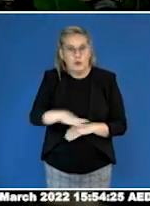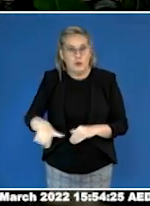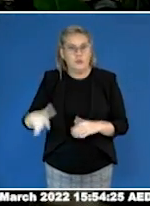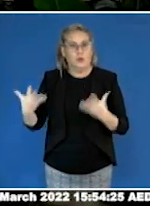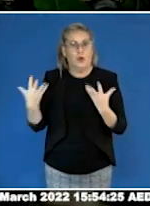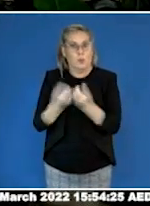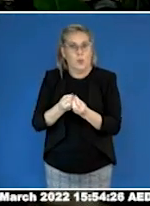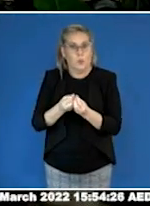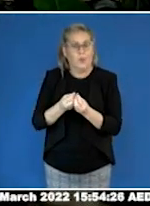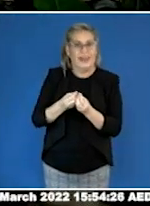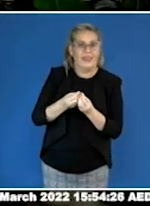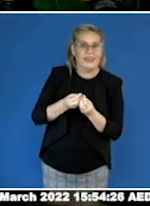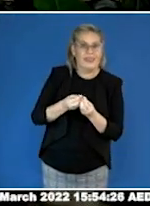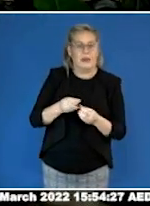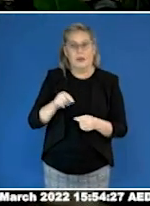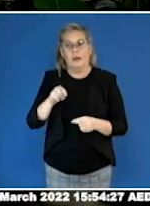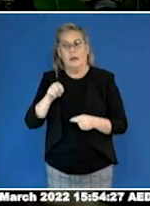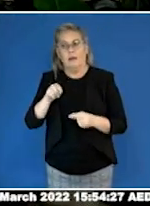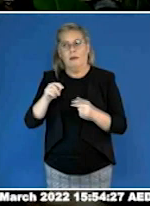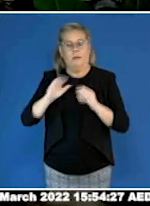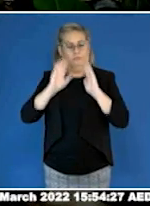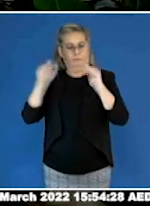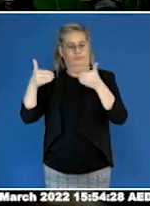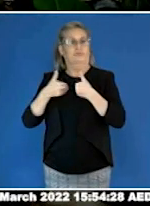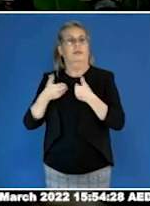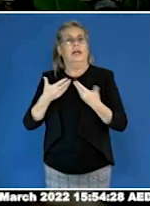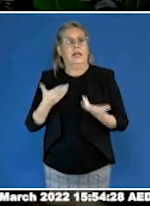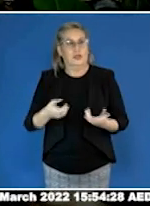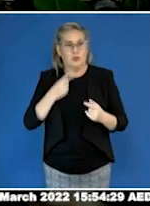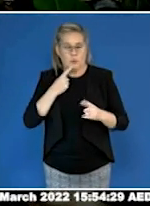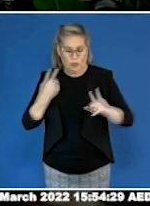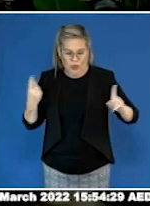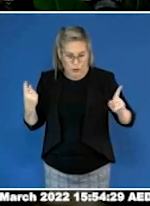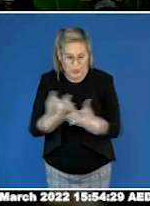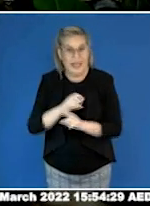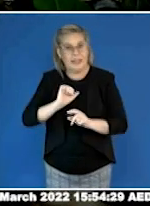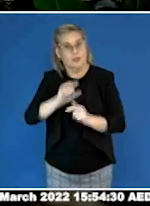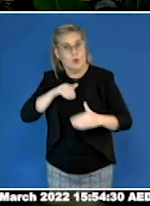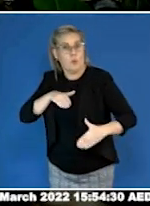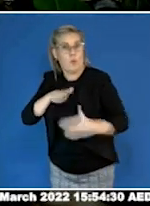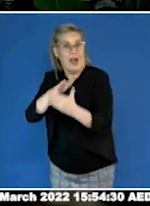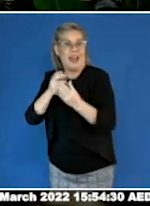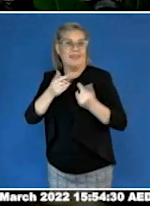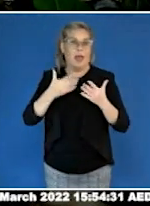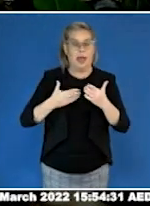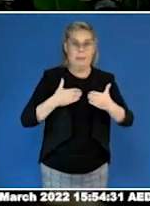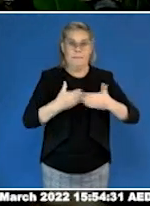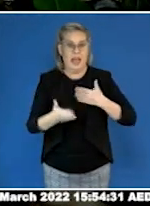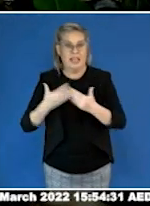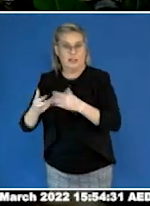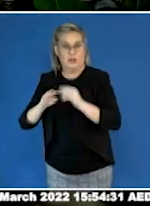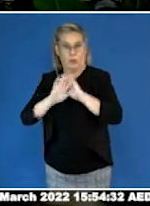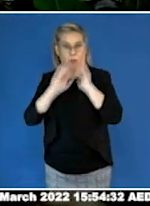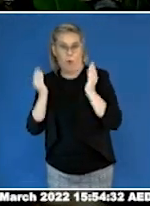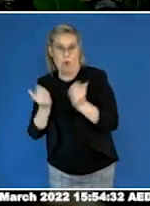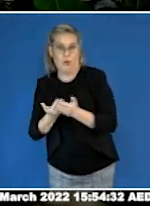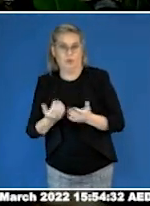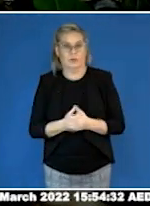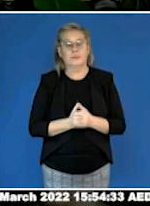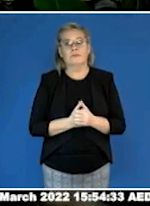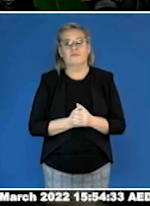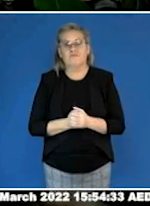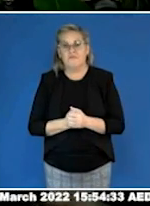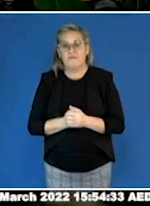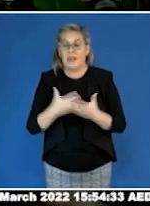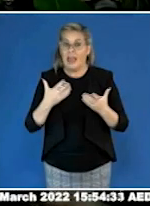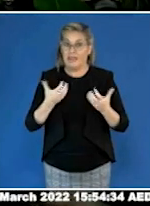people to trust themselves, compliance training akin to grooming is a gateway to being manipulated by adults